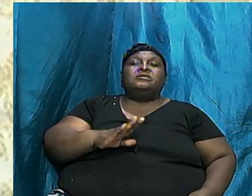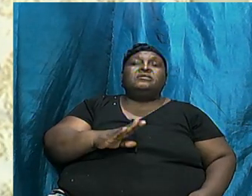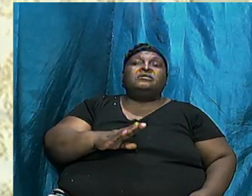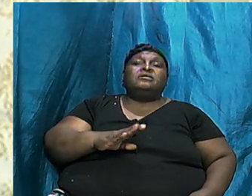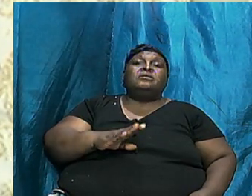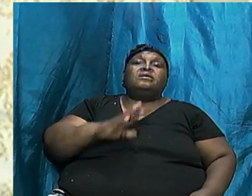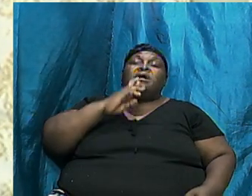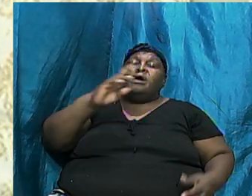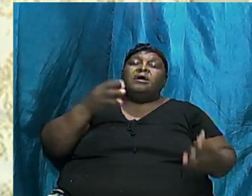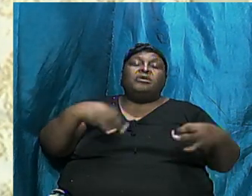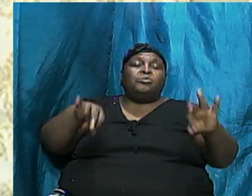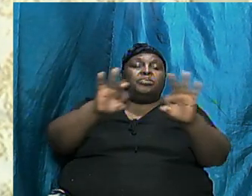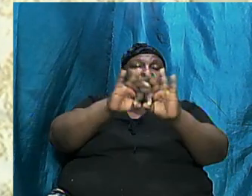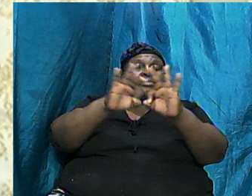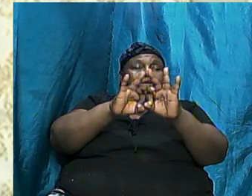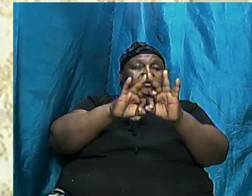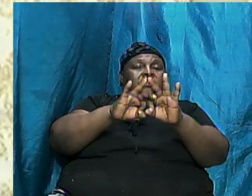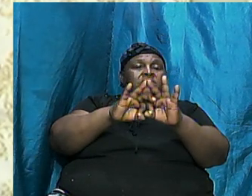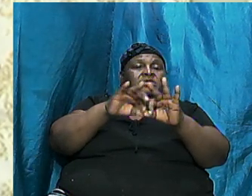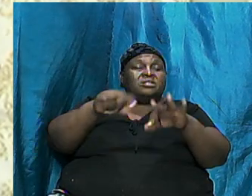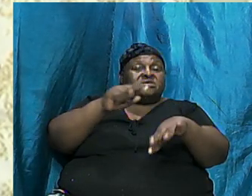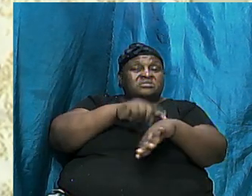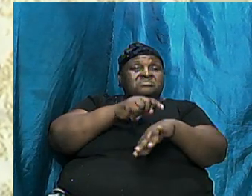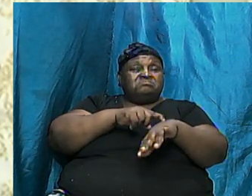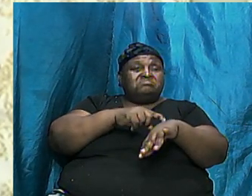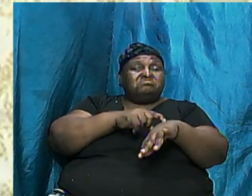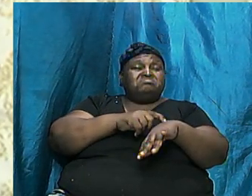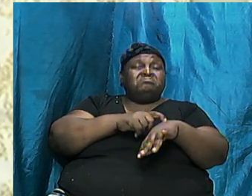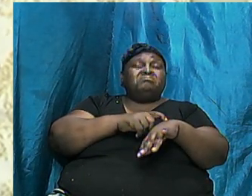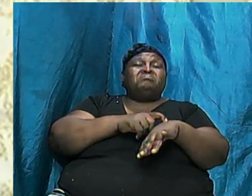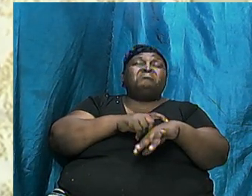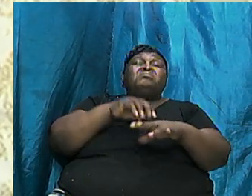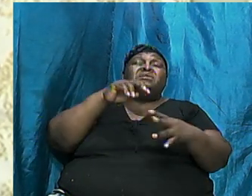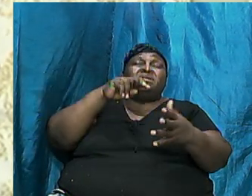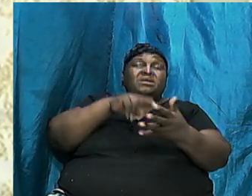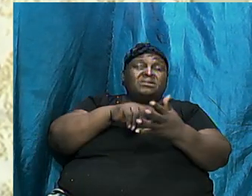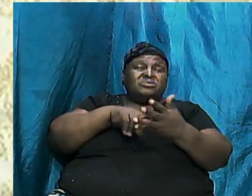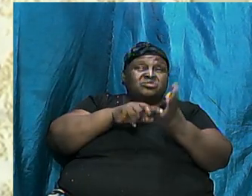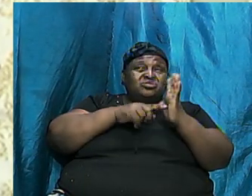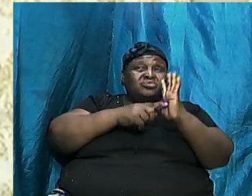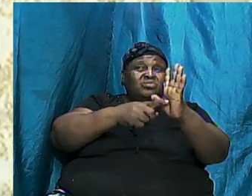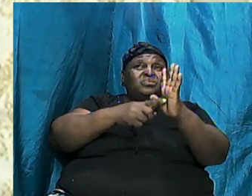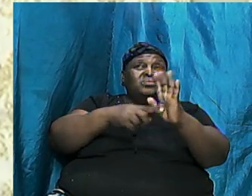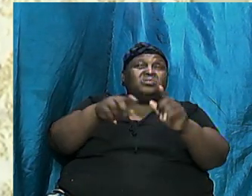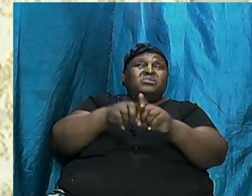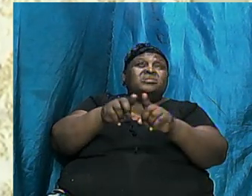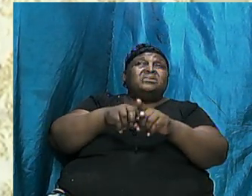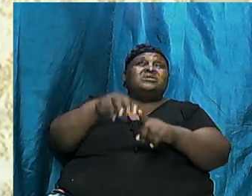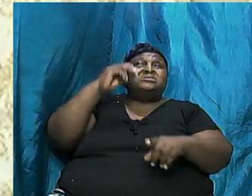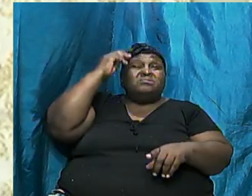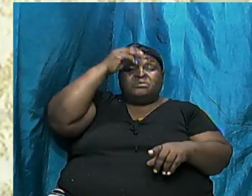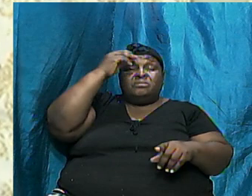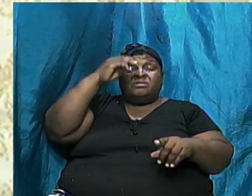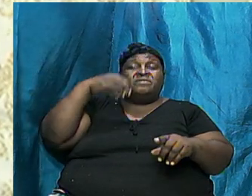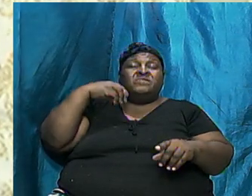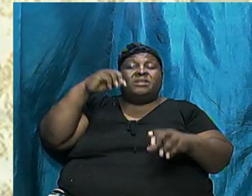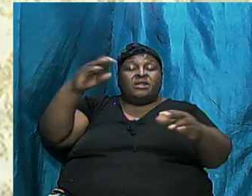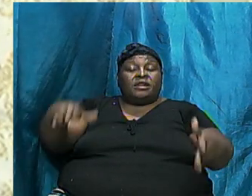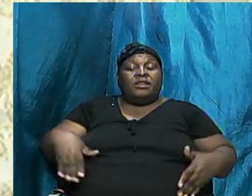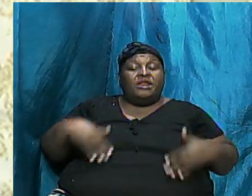Critical This This Stands As A Memorial In The Life Of Our Father